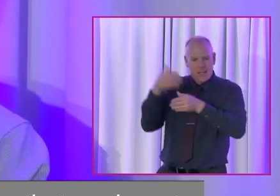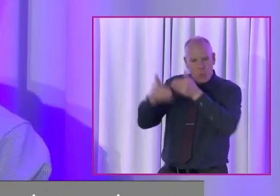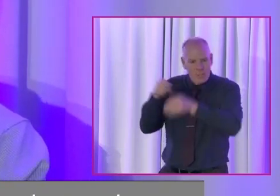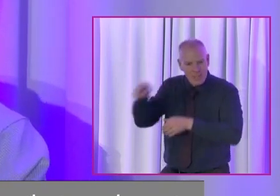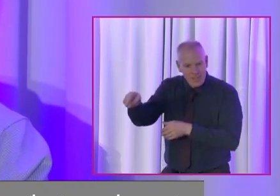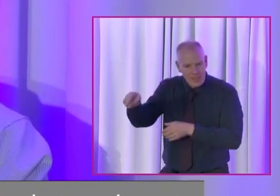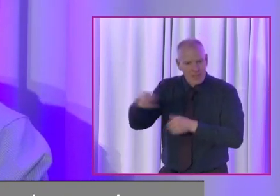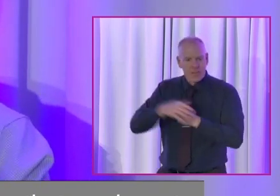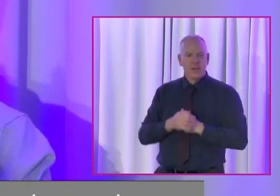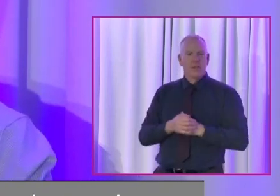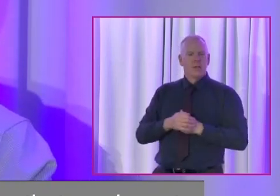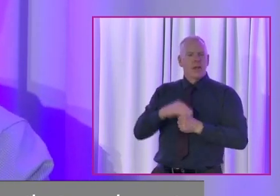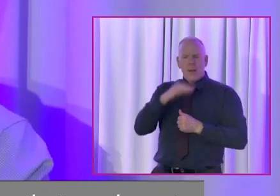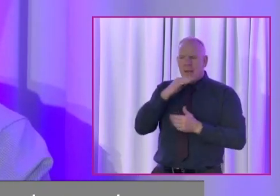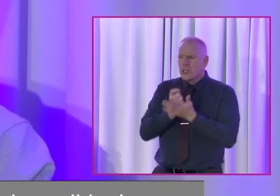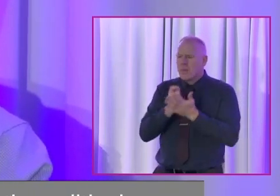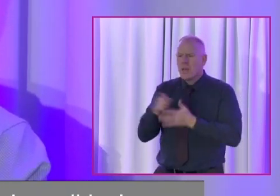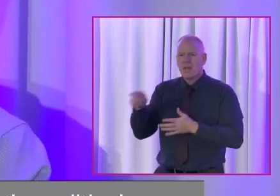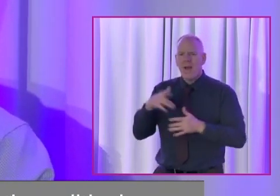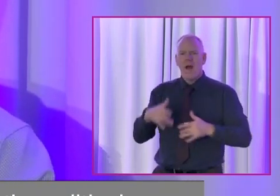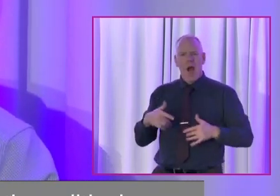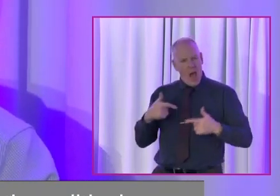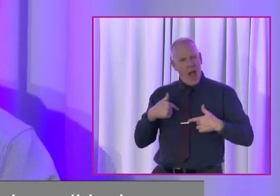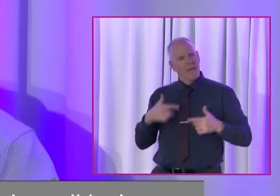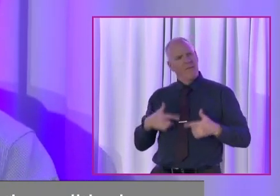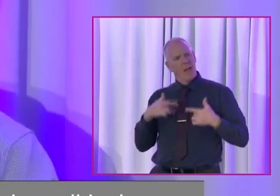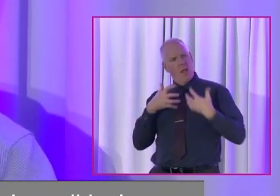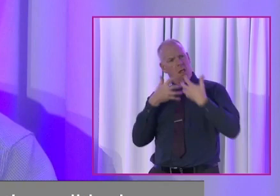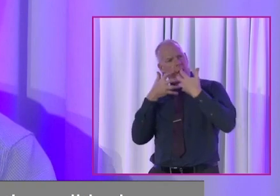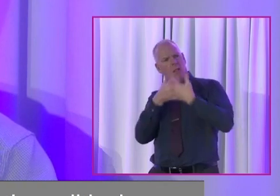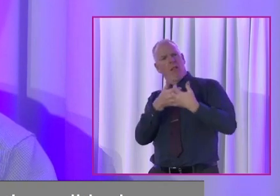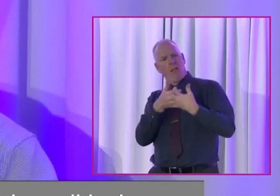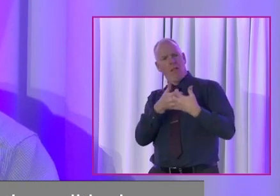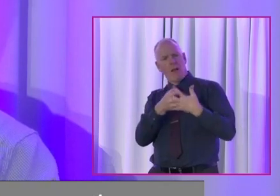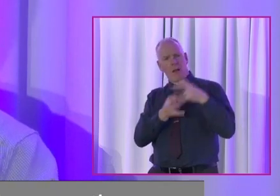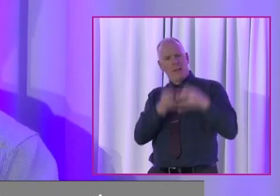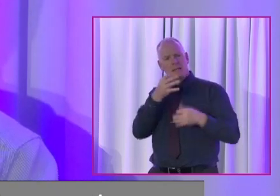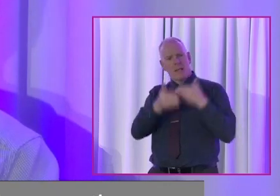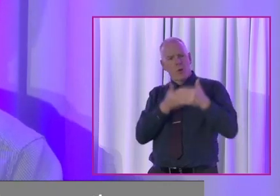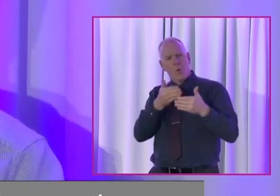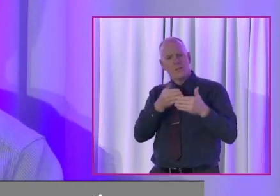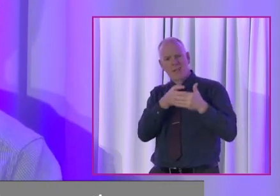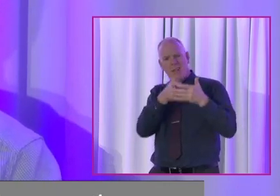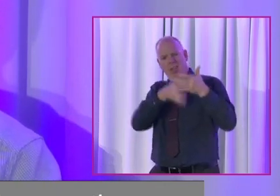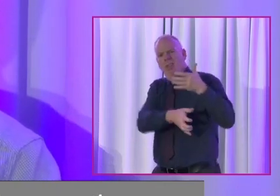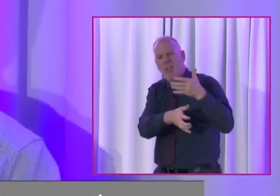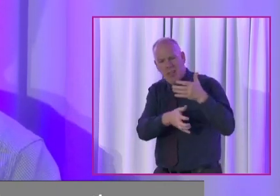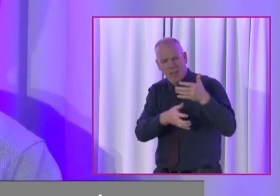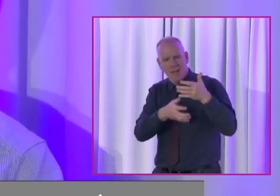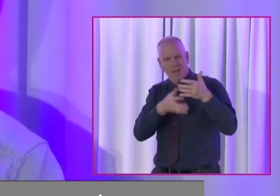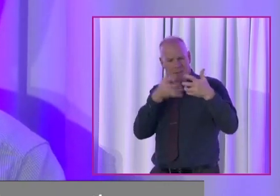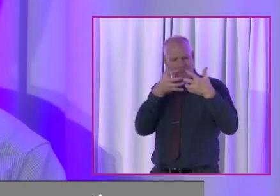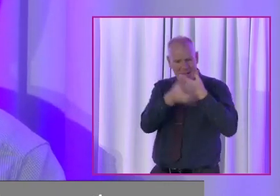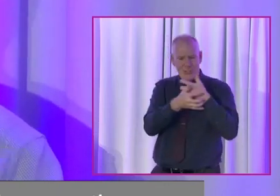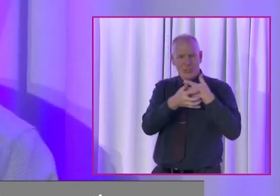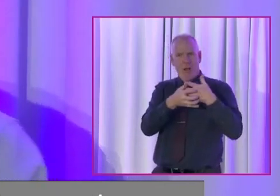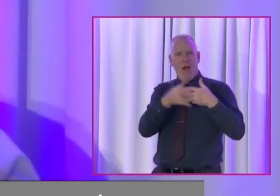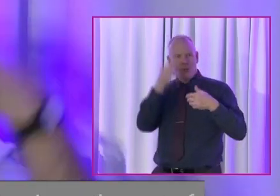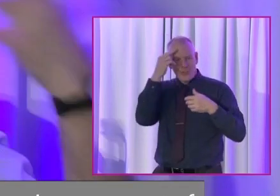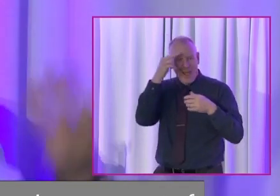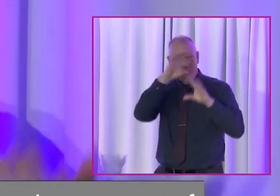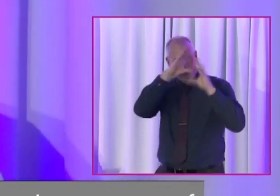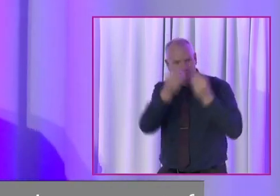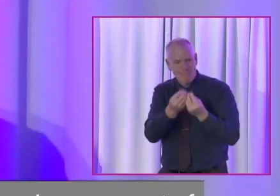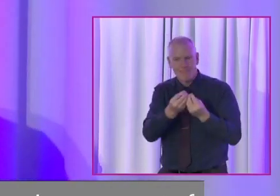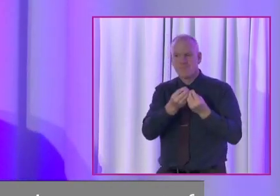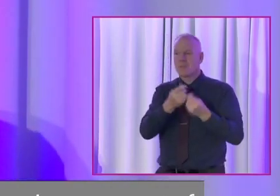And in fact, that means that people feel like they own the political process and they feel like they've become part of the political process. But then